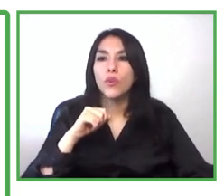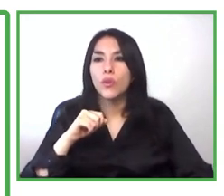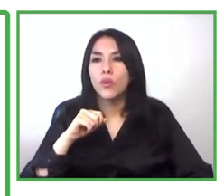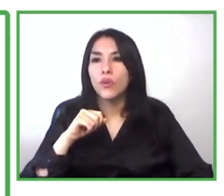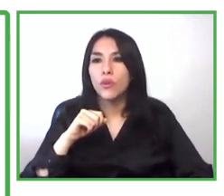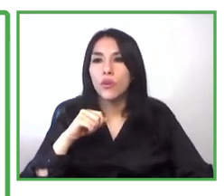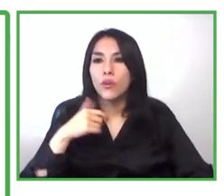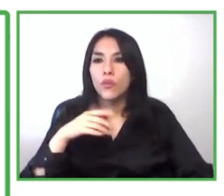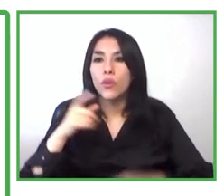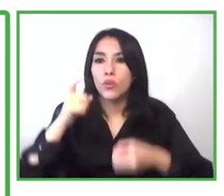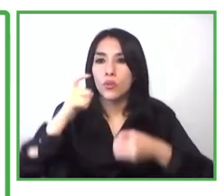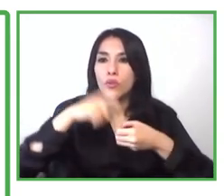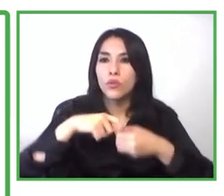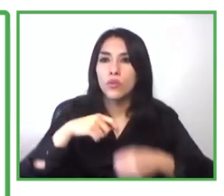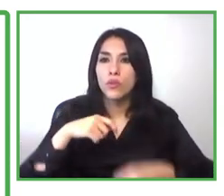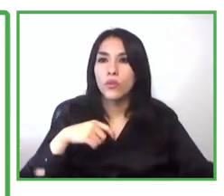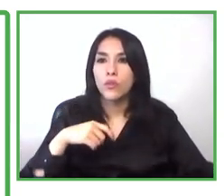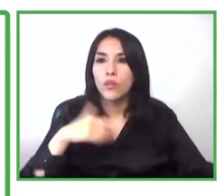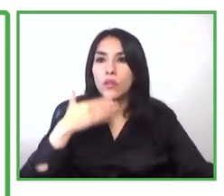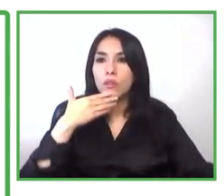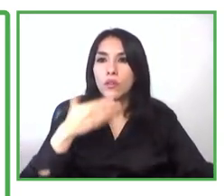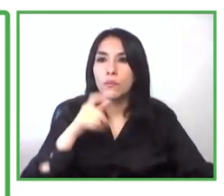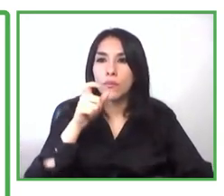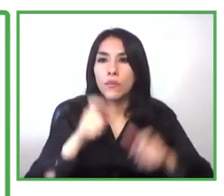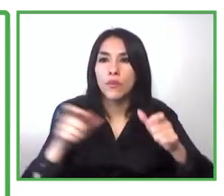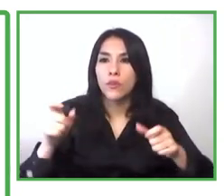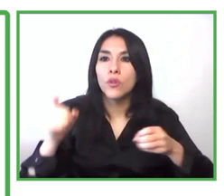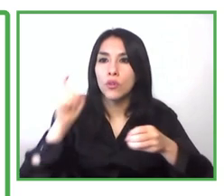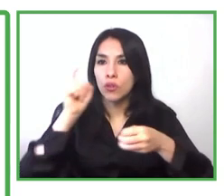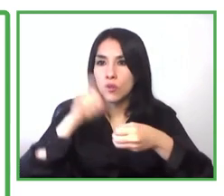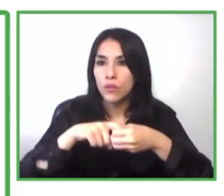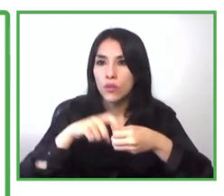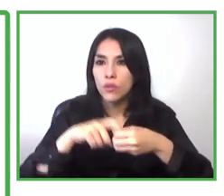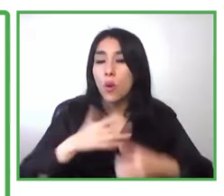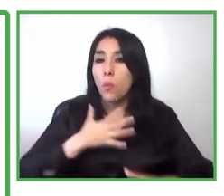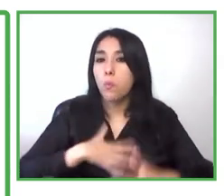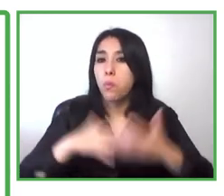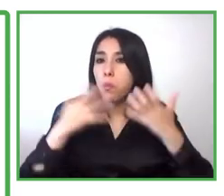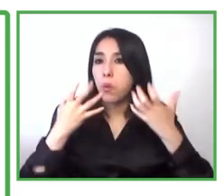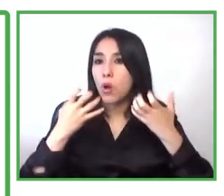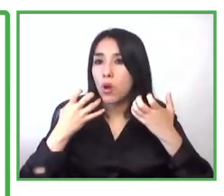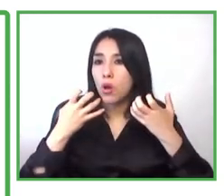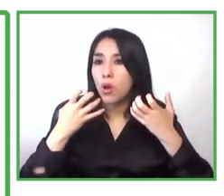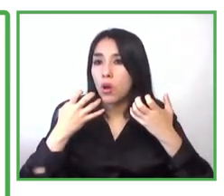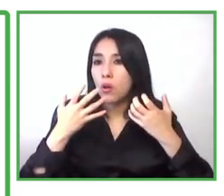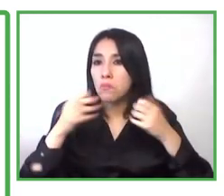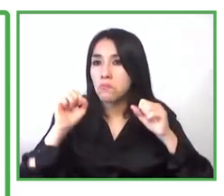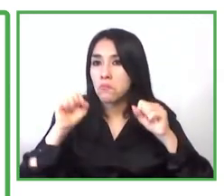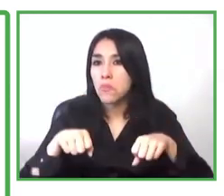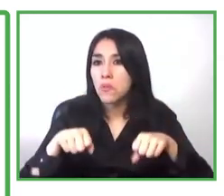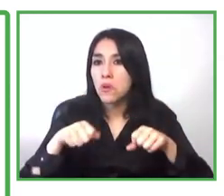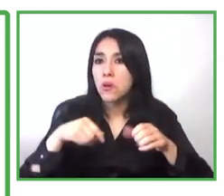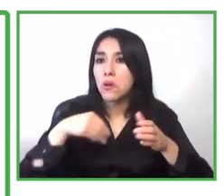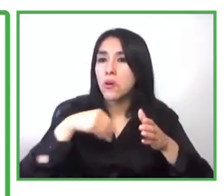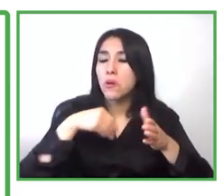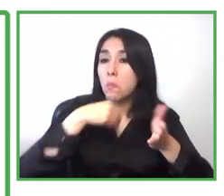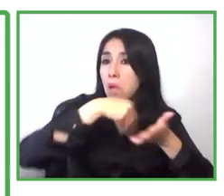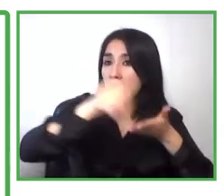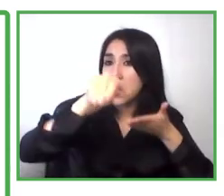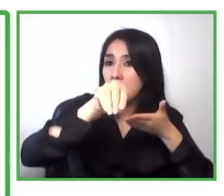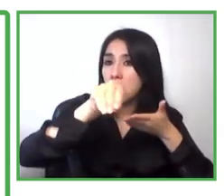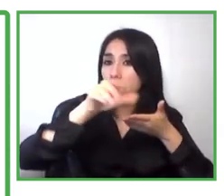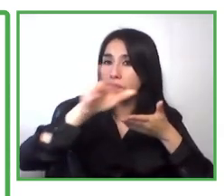they also pay membership for for co-working uh spaces and